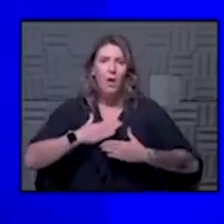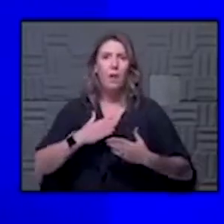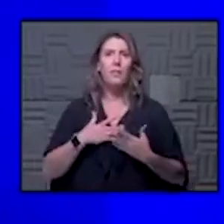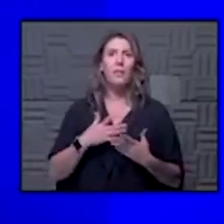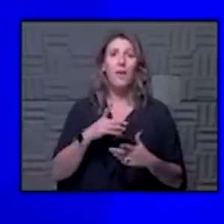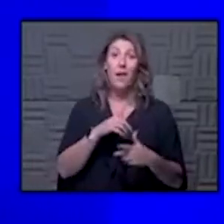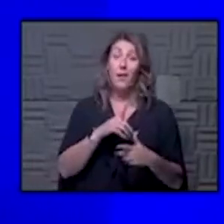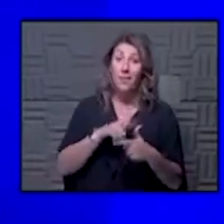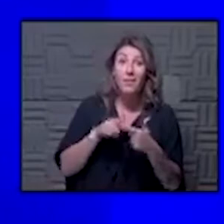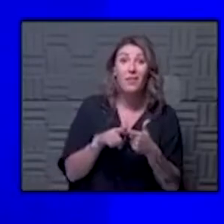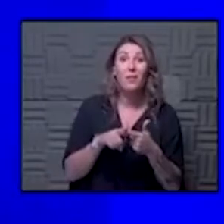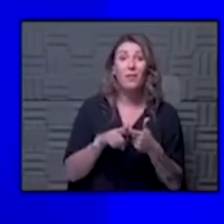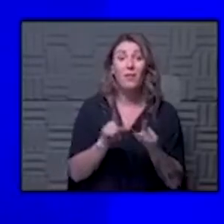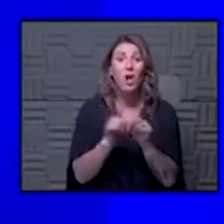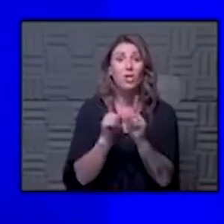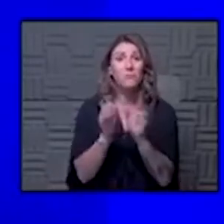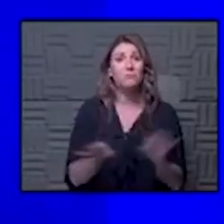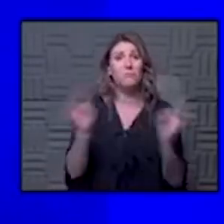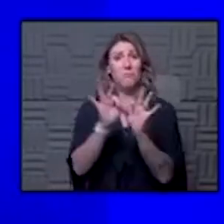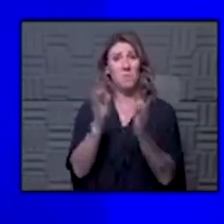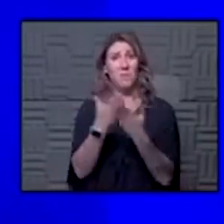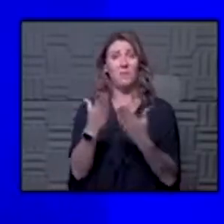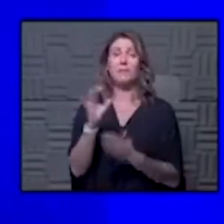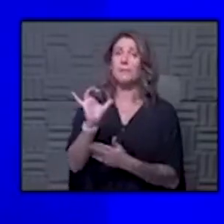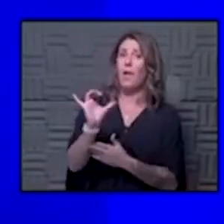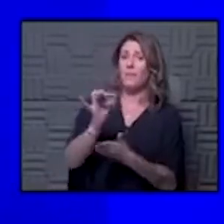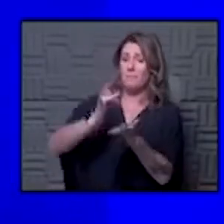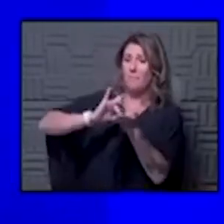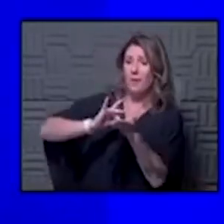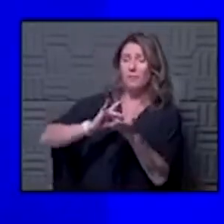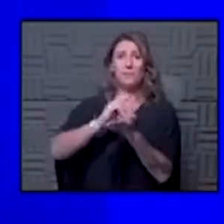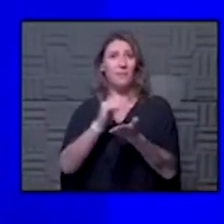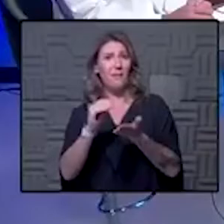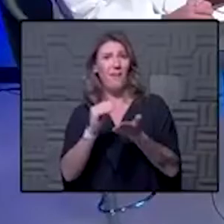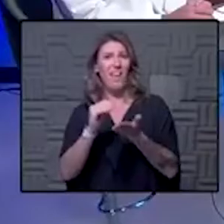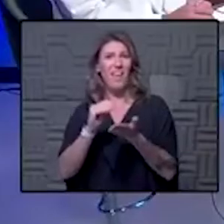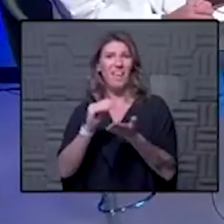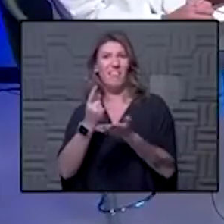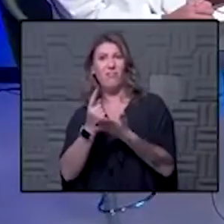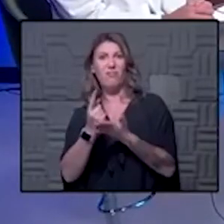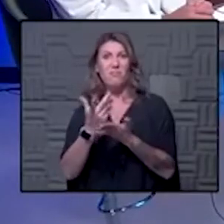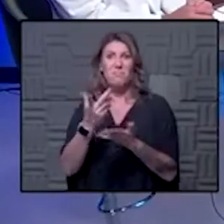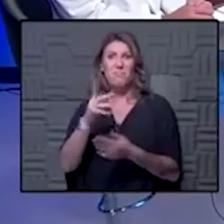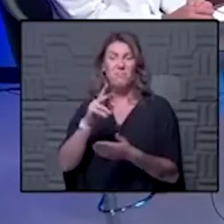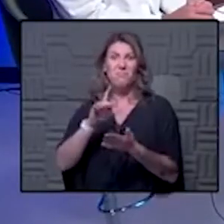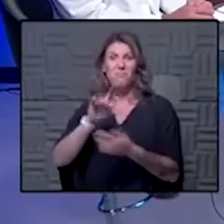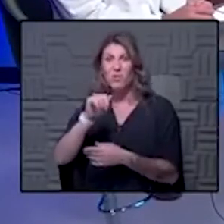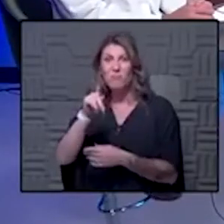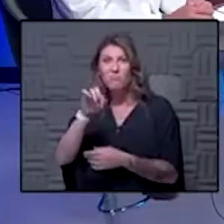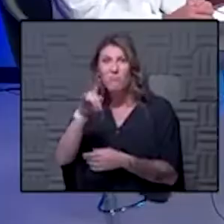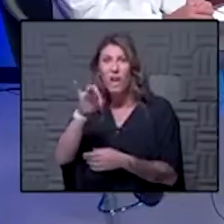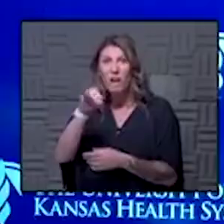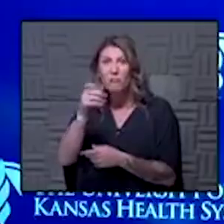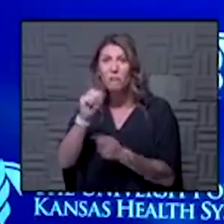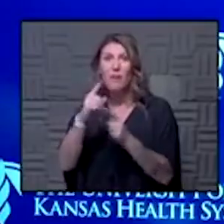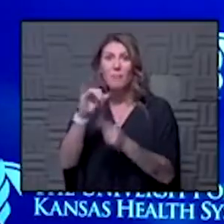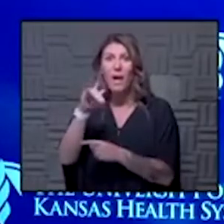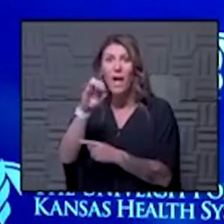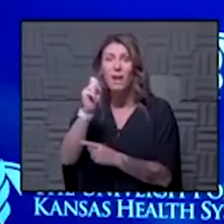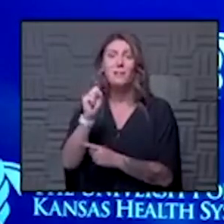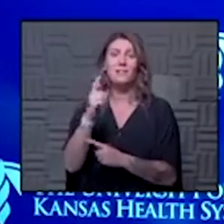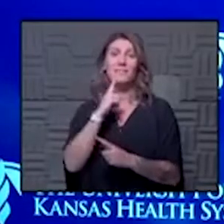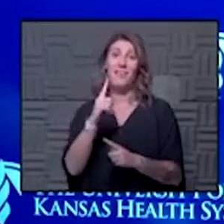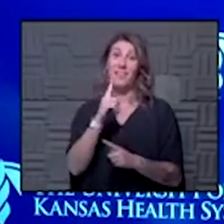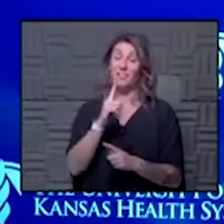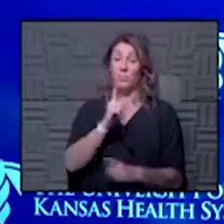things to your lungs such as the drugs such as the antibiotics as well yeah I think the final thing is this is just gonna be the time of the year when people are gonna